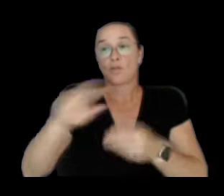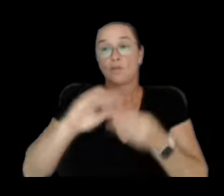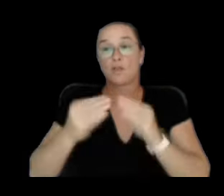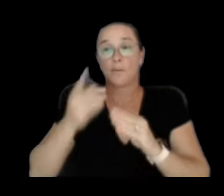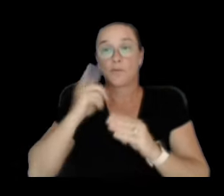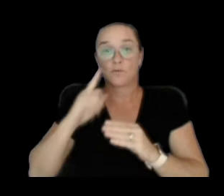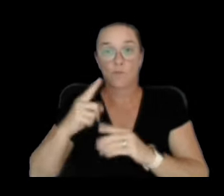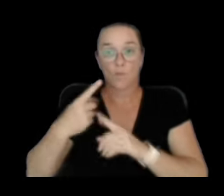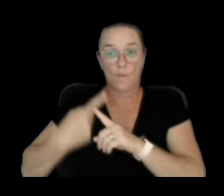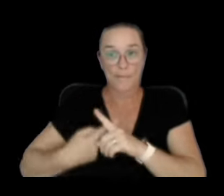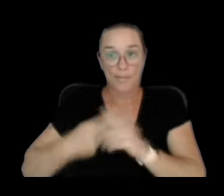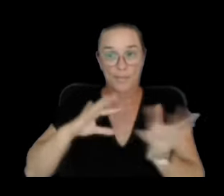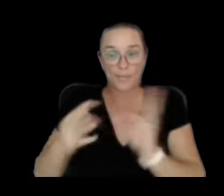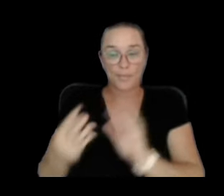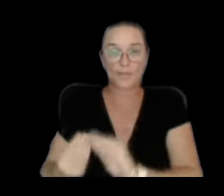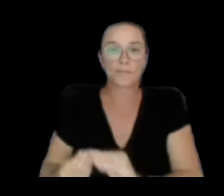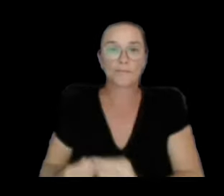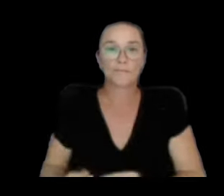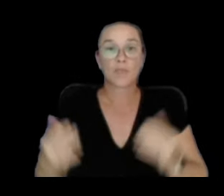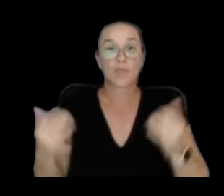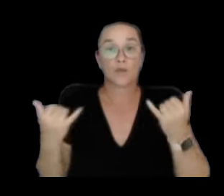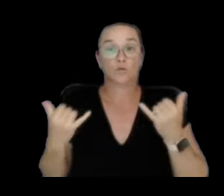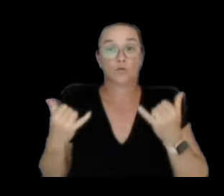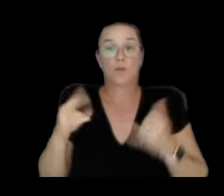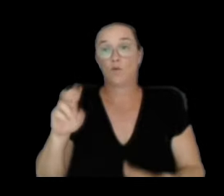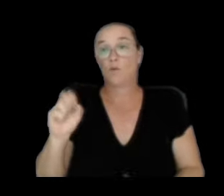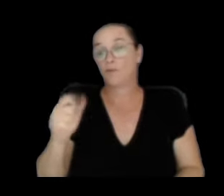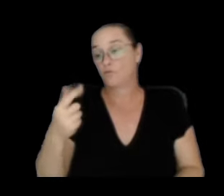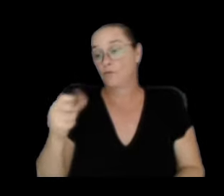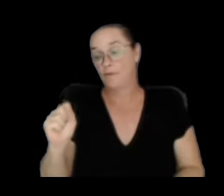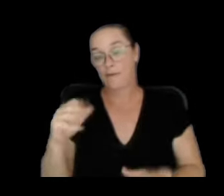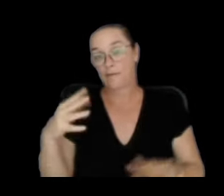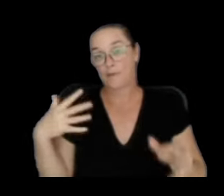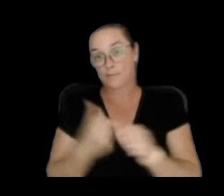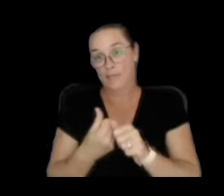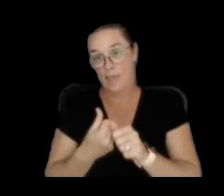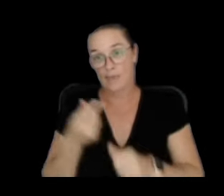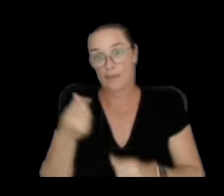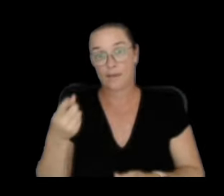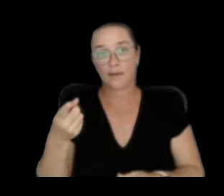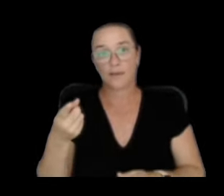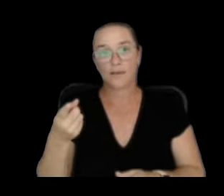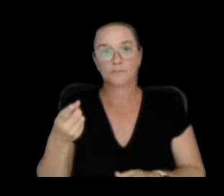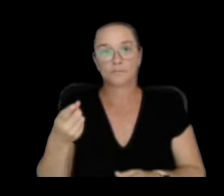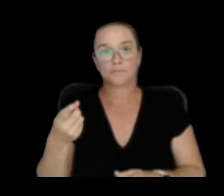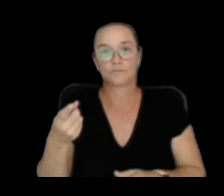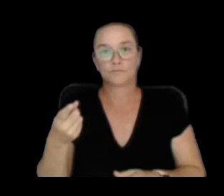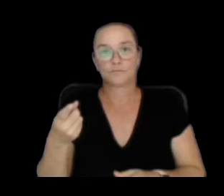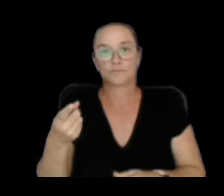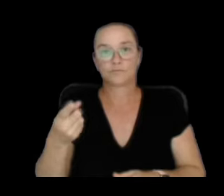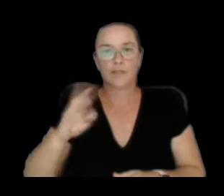USGS update today, I'll just skip down to where they put out the